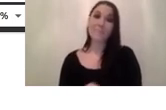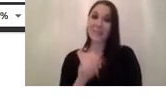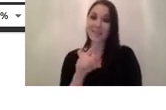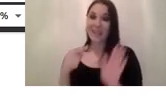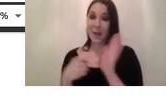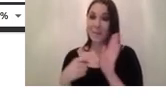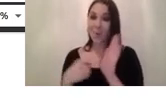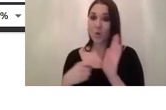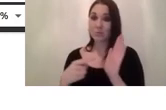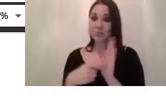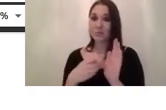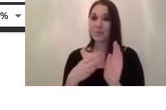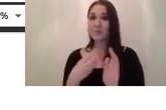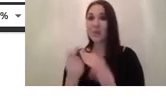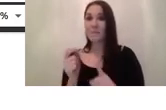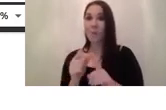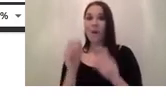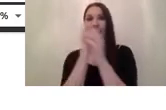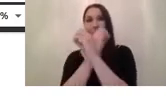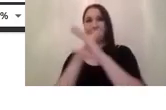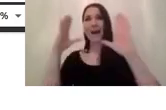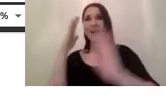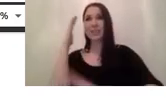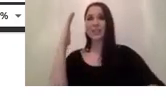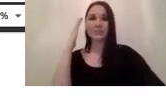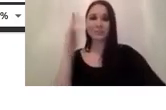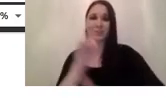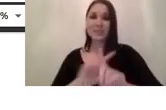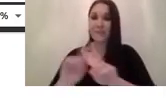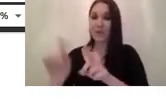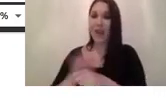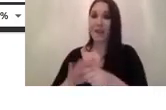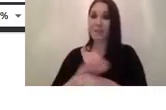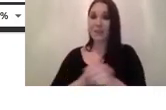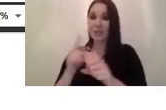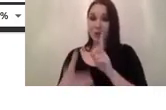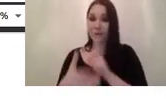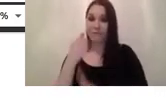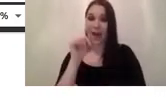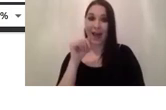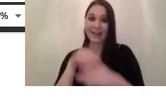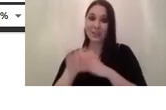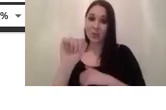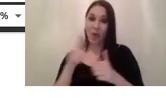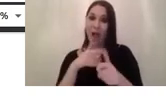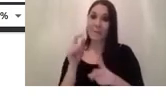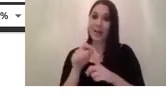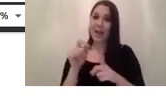point imagining all the possible scenarios you may found in your application um